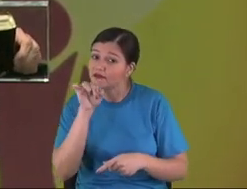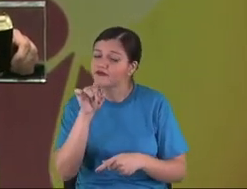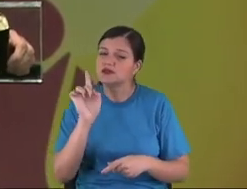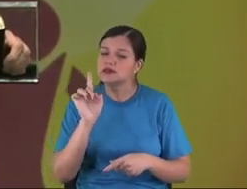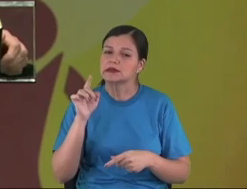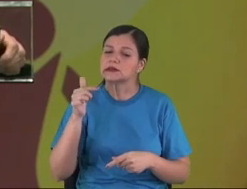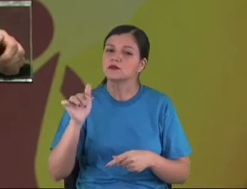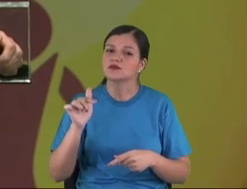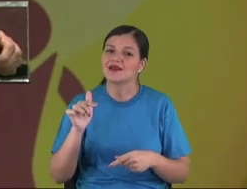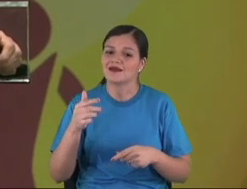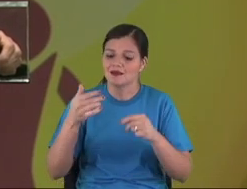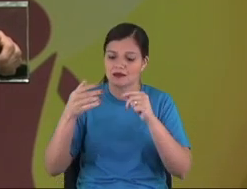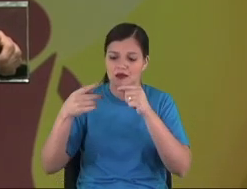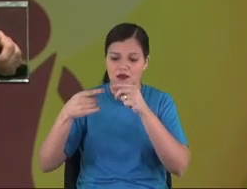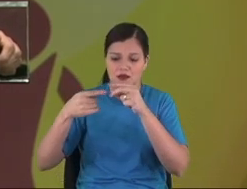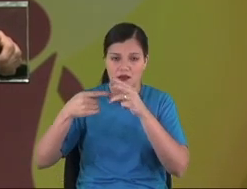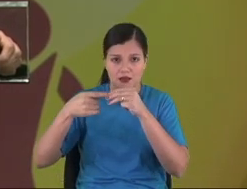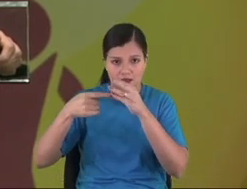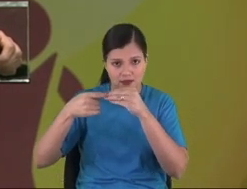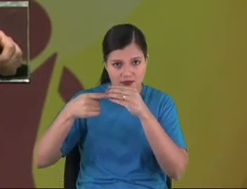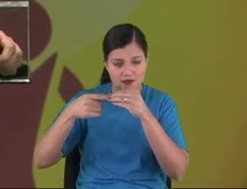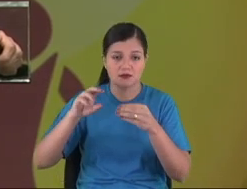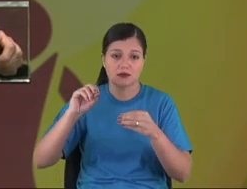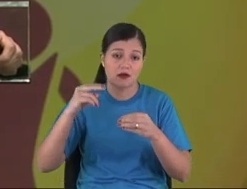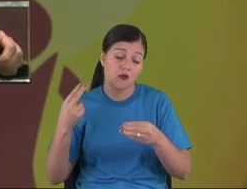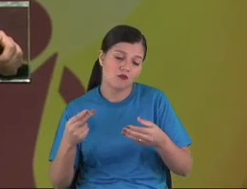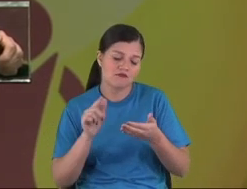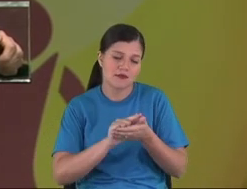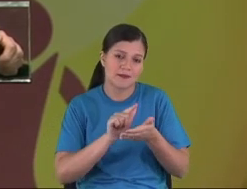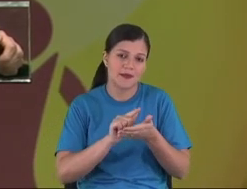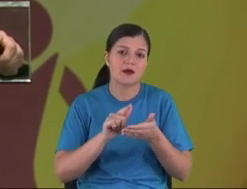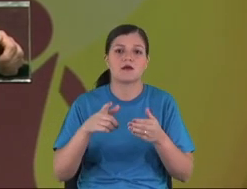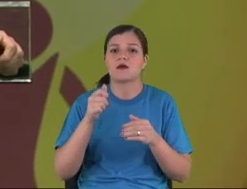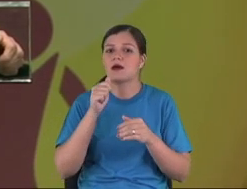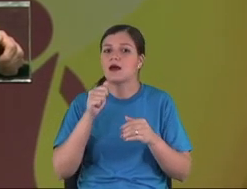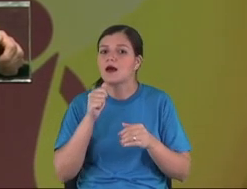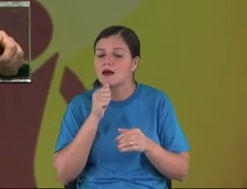Right? Take home. Take with you to your home.